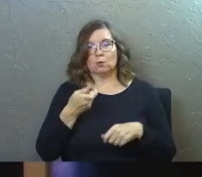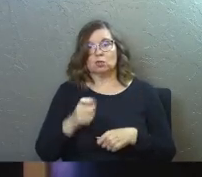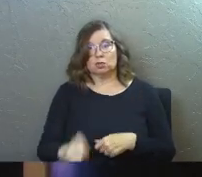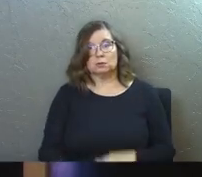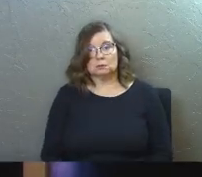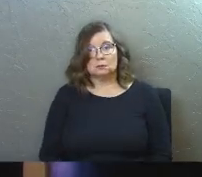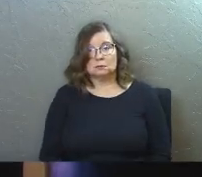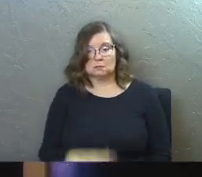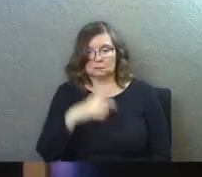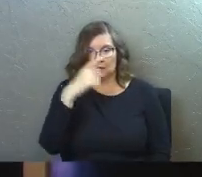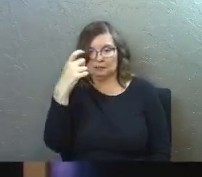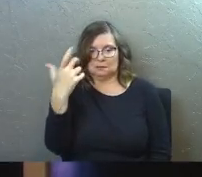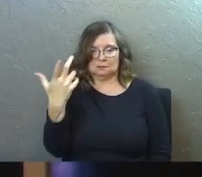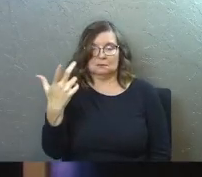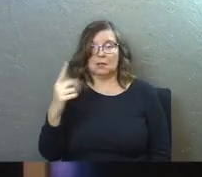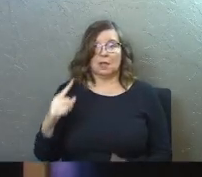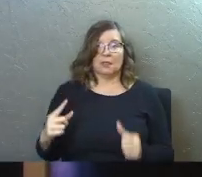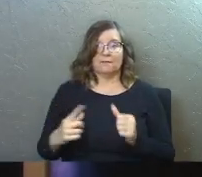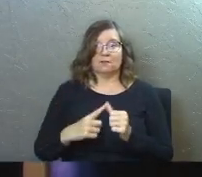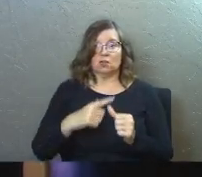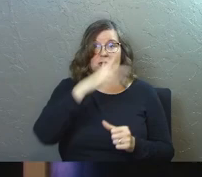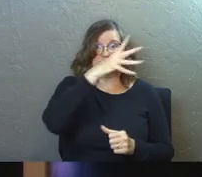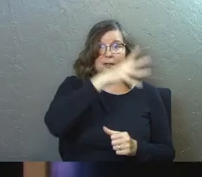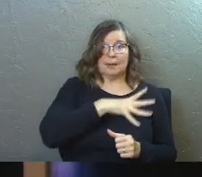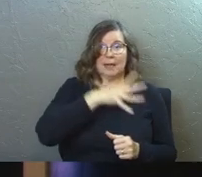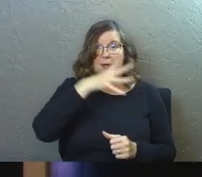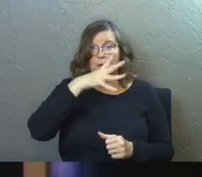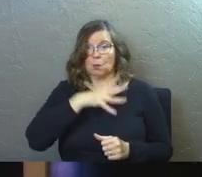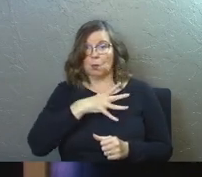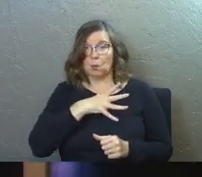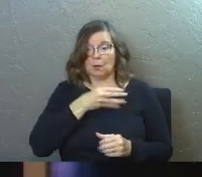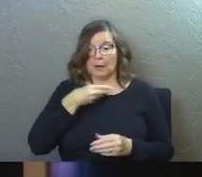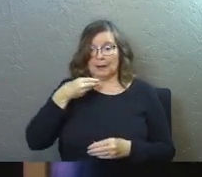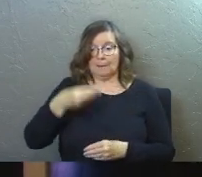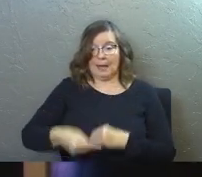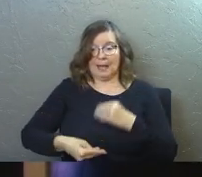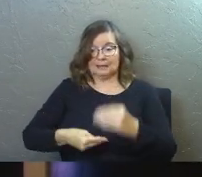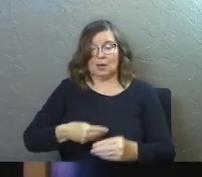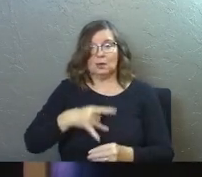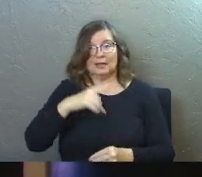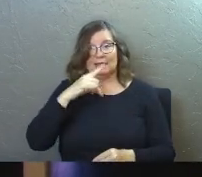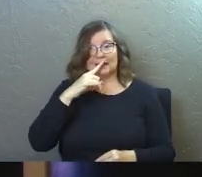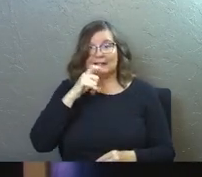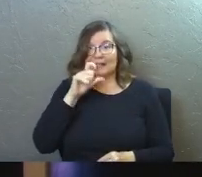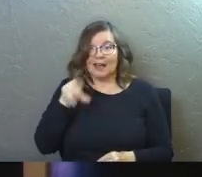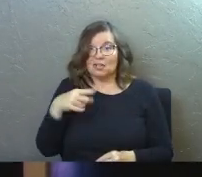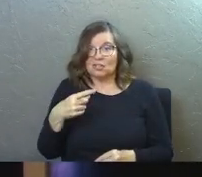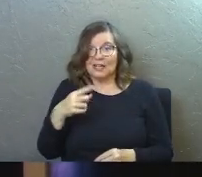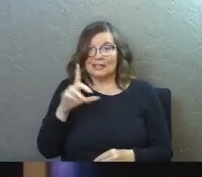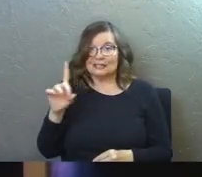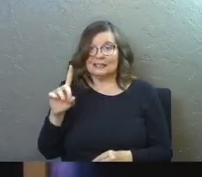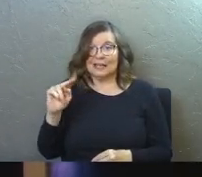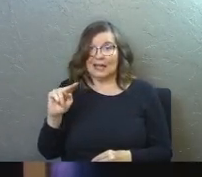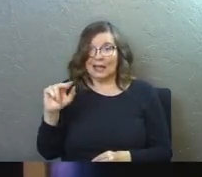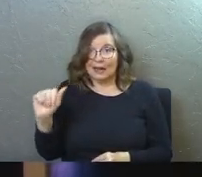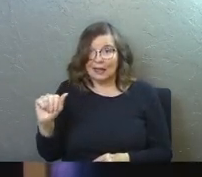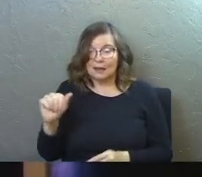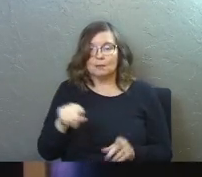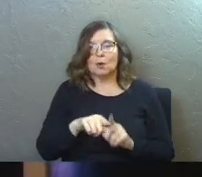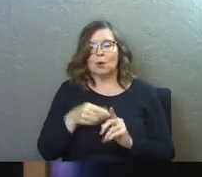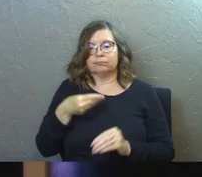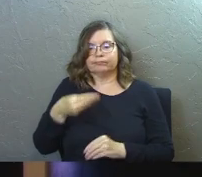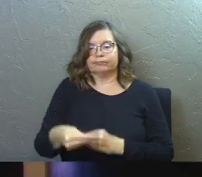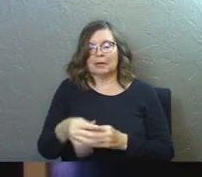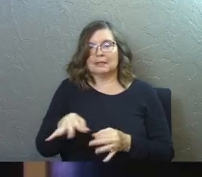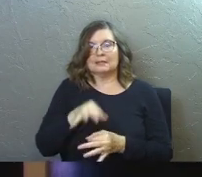because the first man and the first one passed down to their kids, not just DNA, they passed